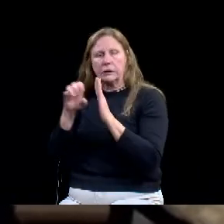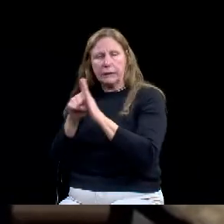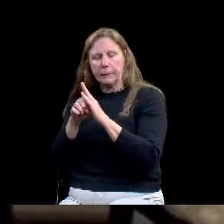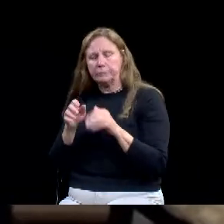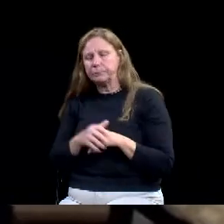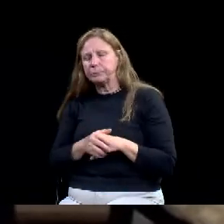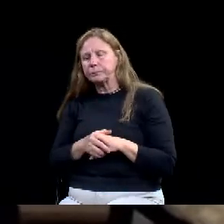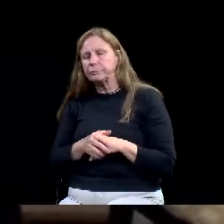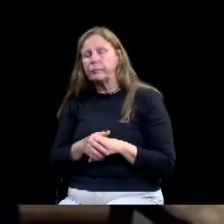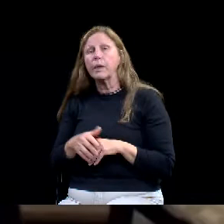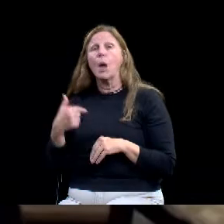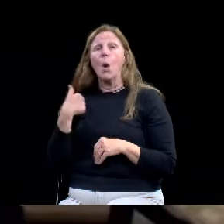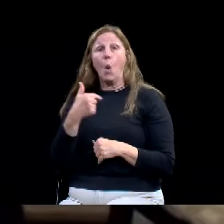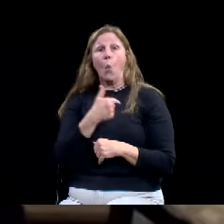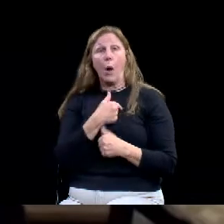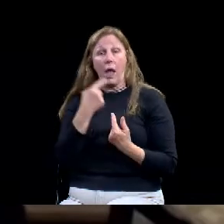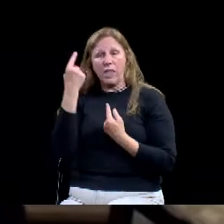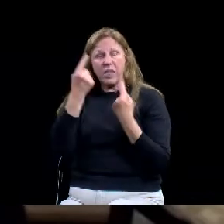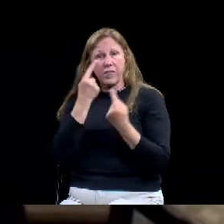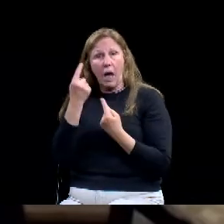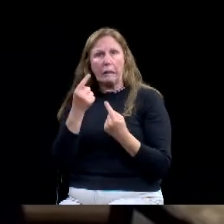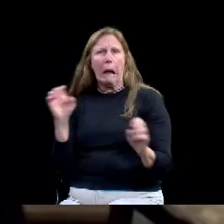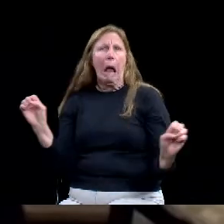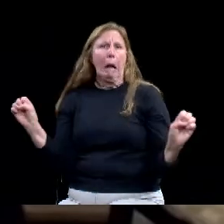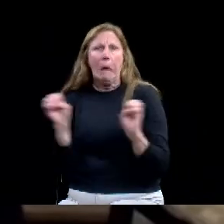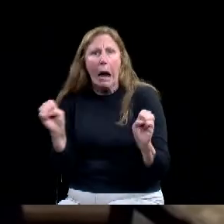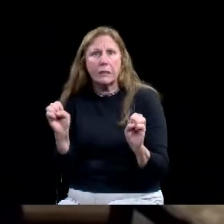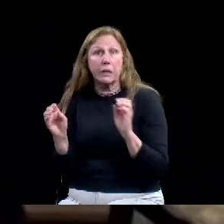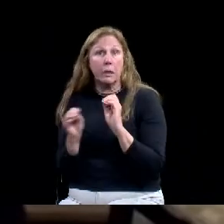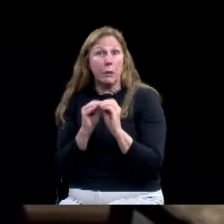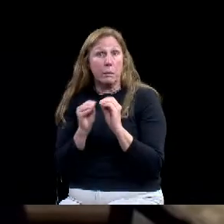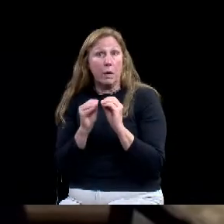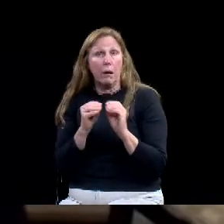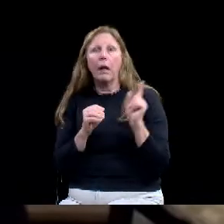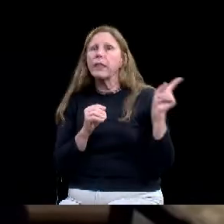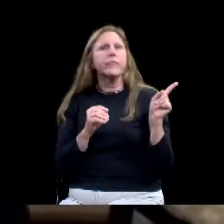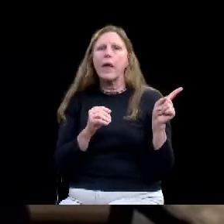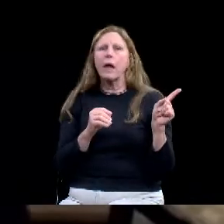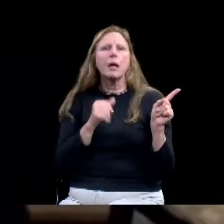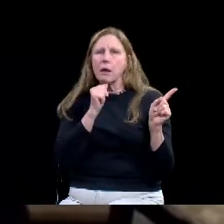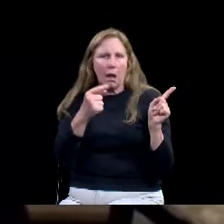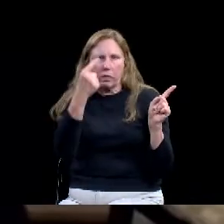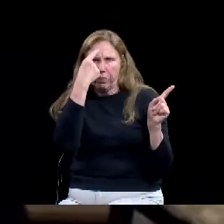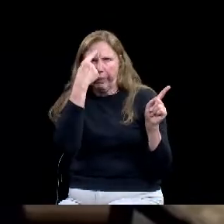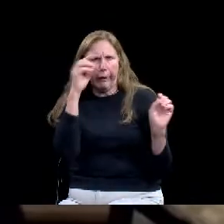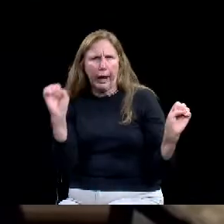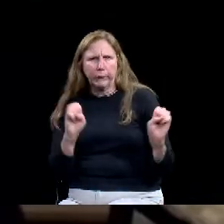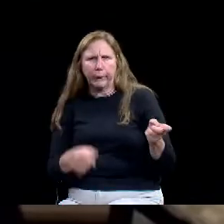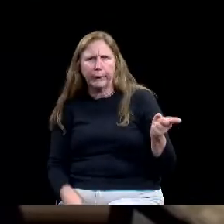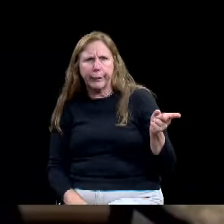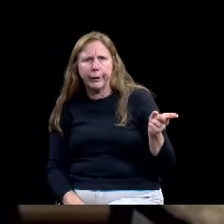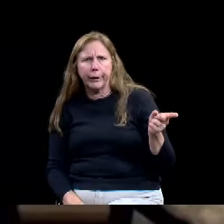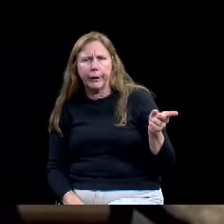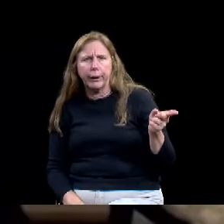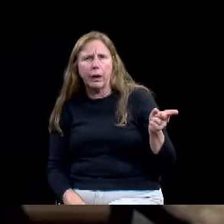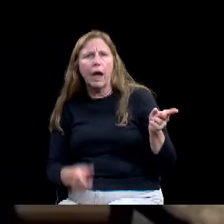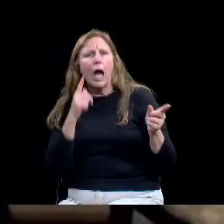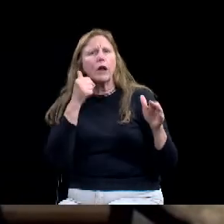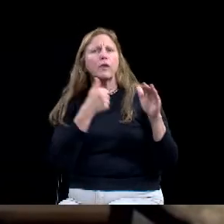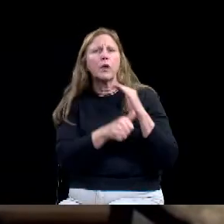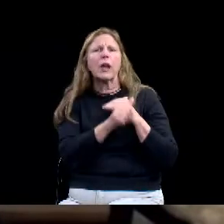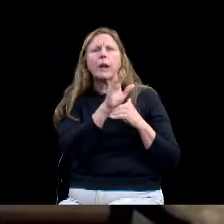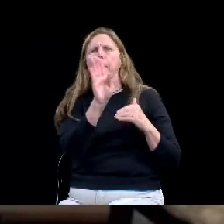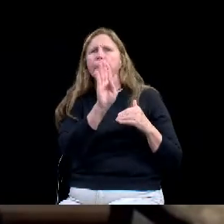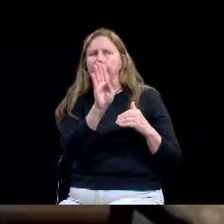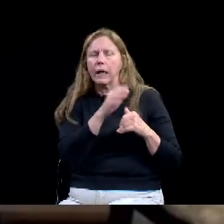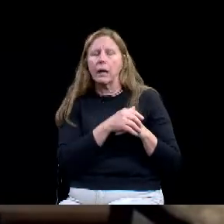necessary under category B. And so that's where having that help from the, uh, the consultants, uh, will really